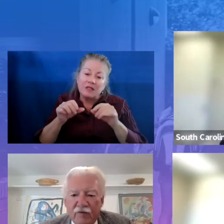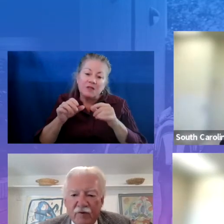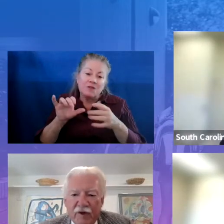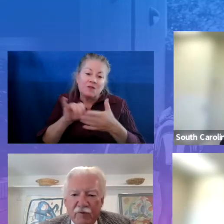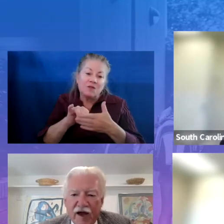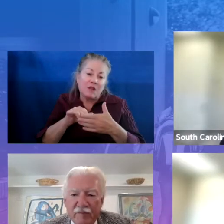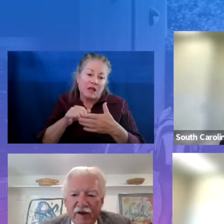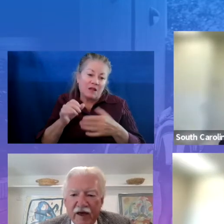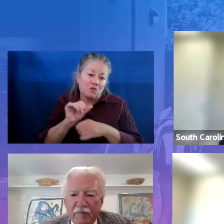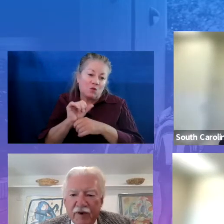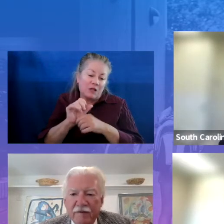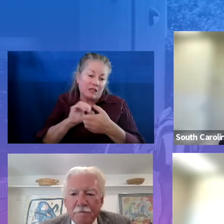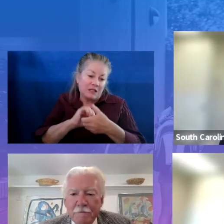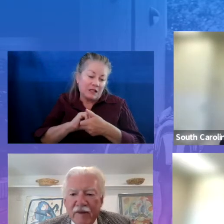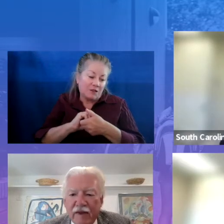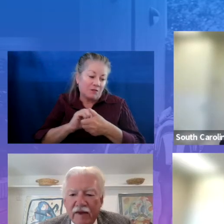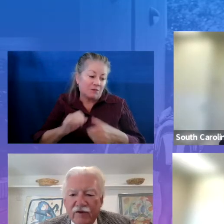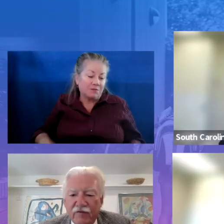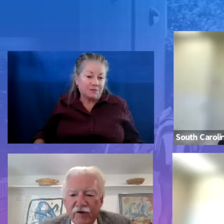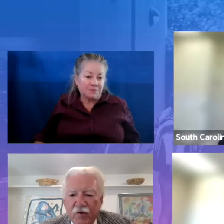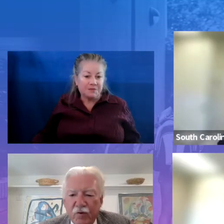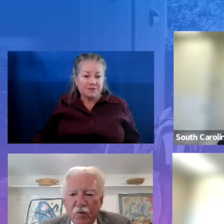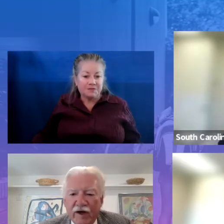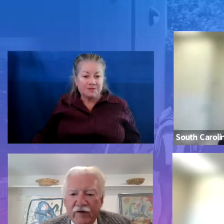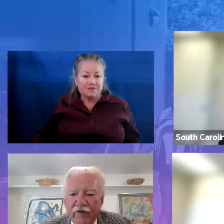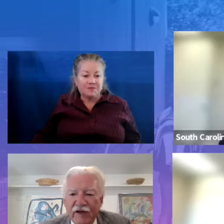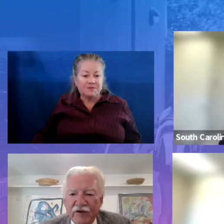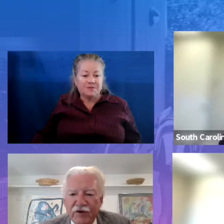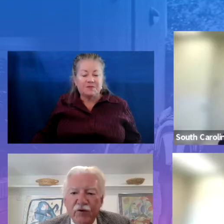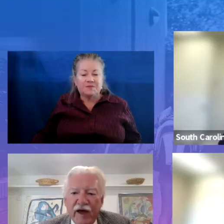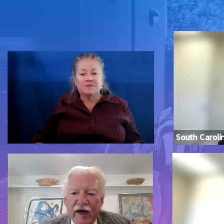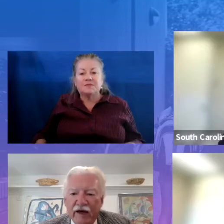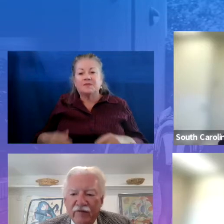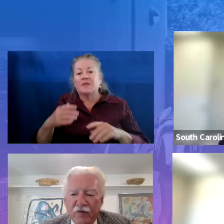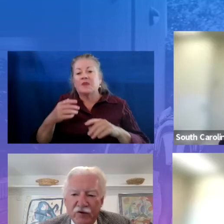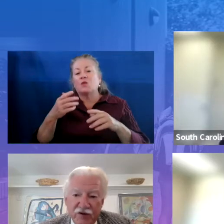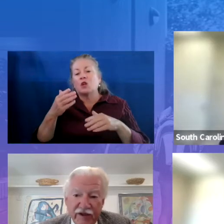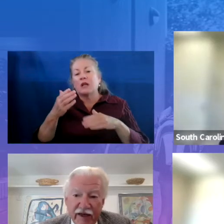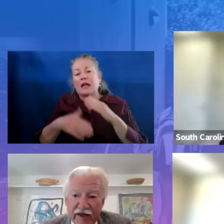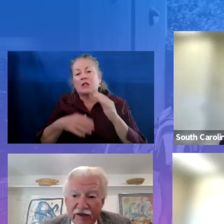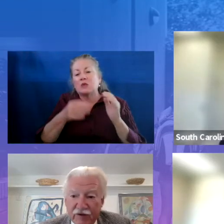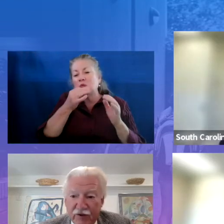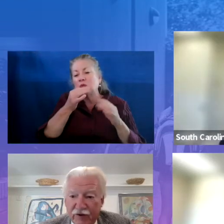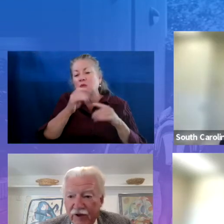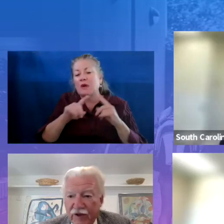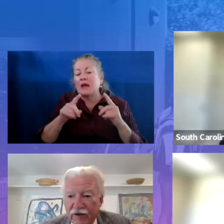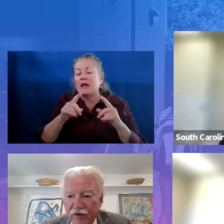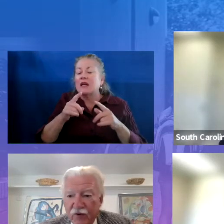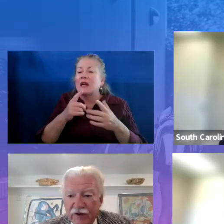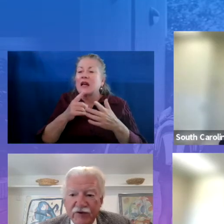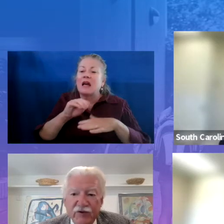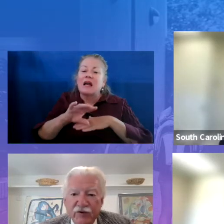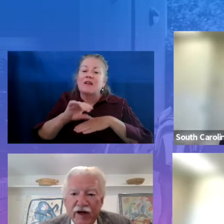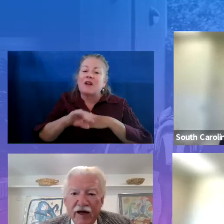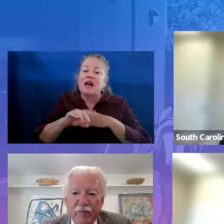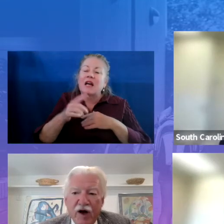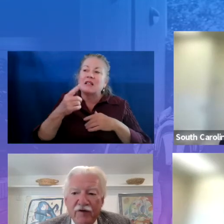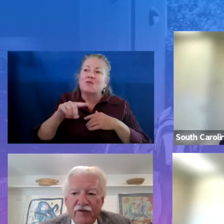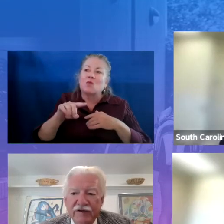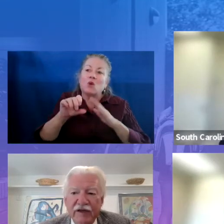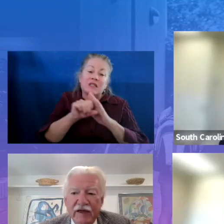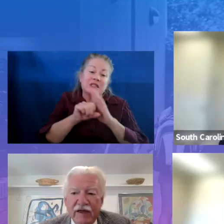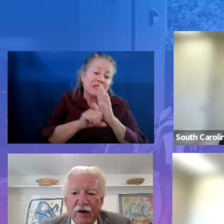As we begin wrapping up each of you, what advice do you have for states or school districts or